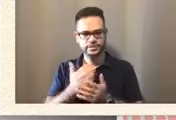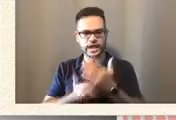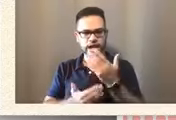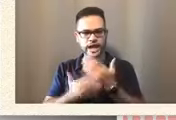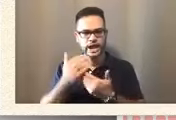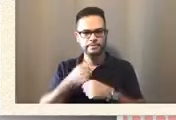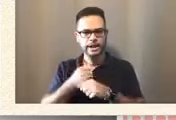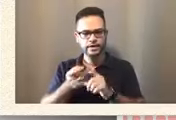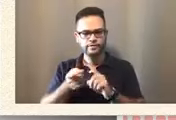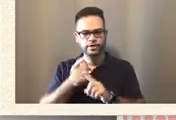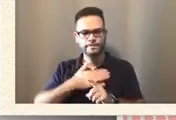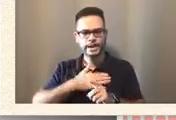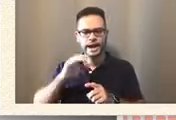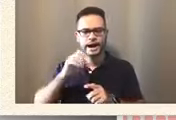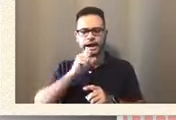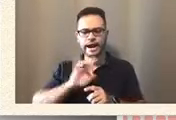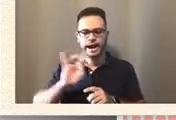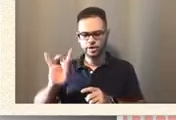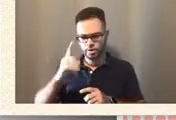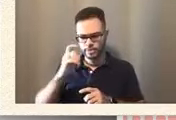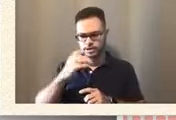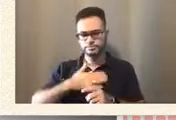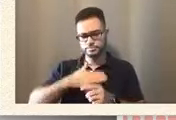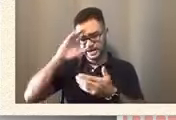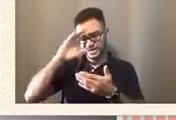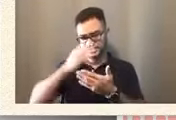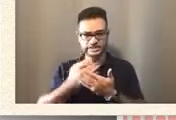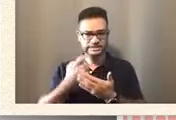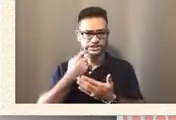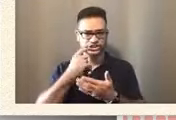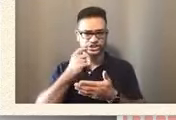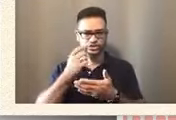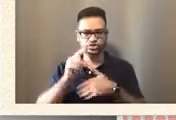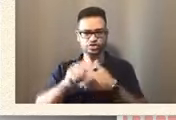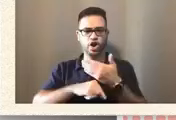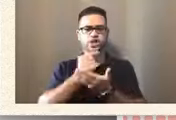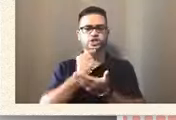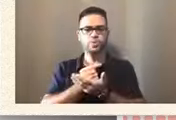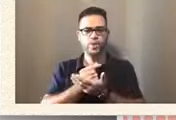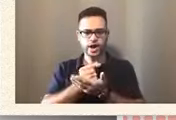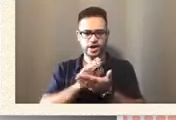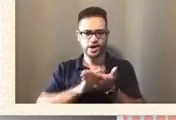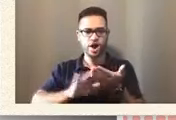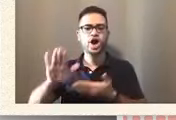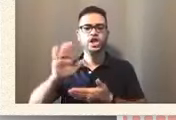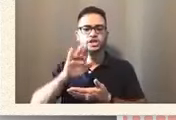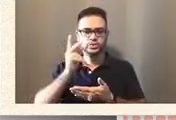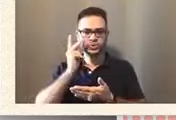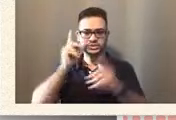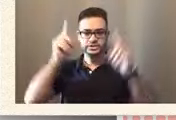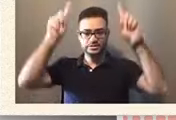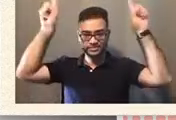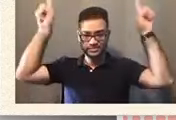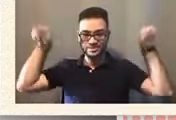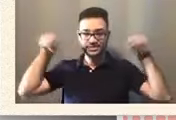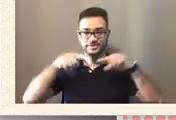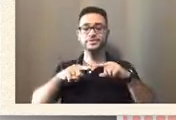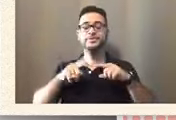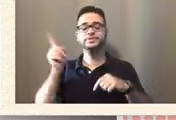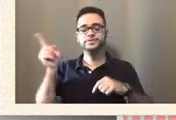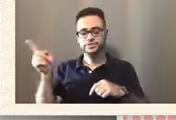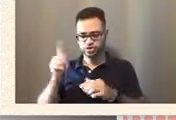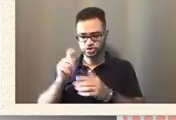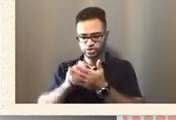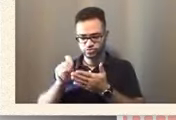son just graduated college. Oh, congratulations. she wrote to him, congrats